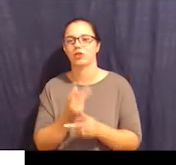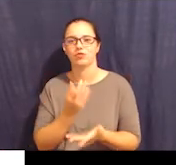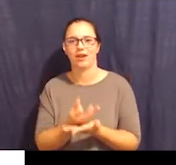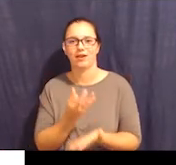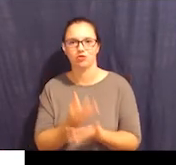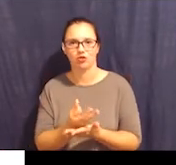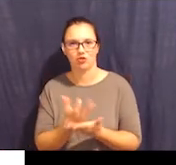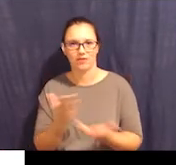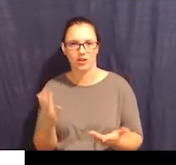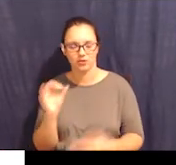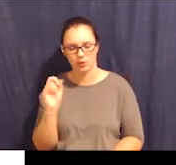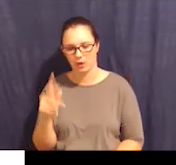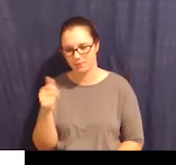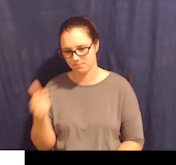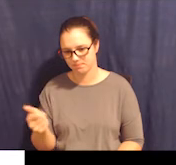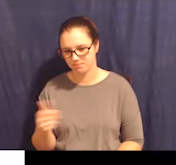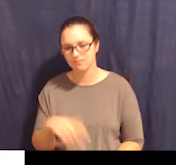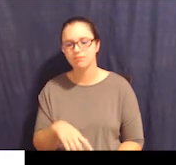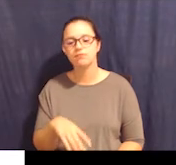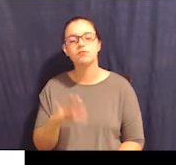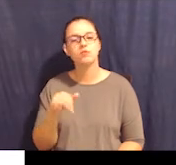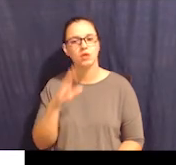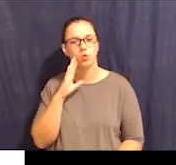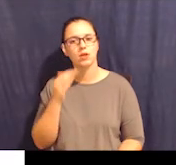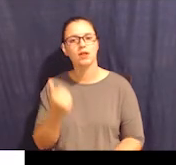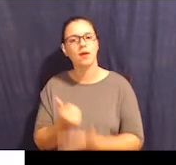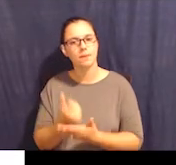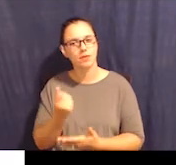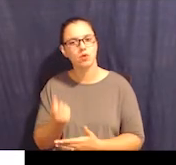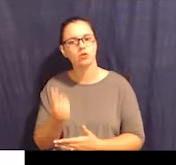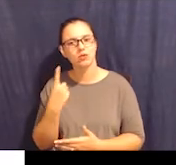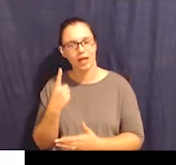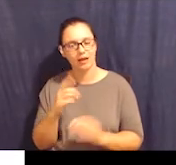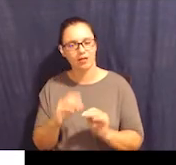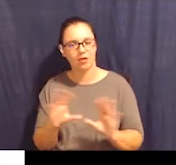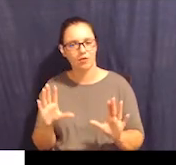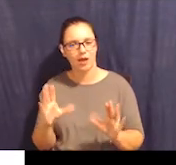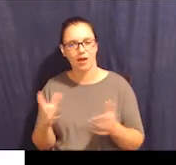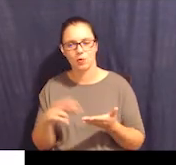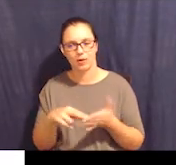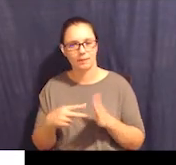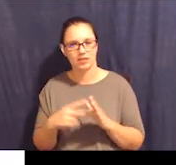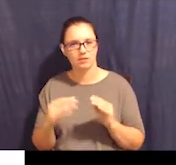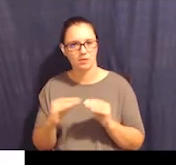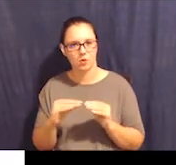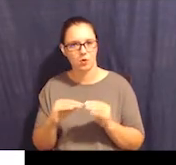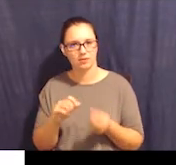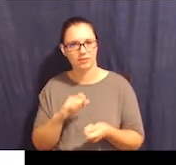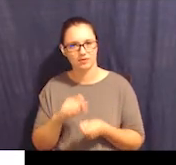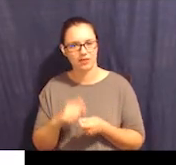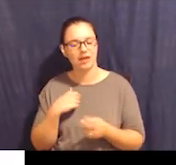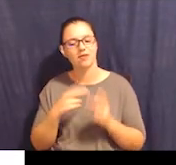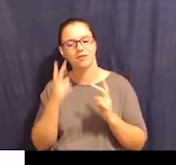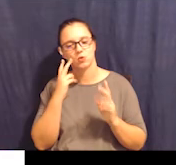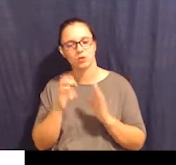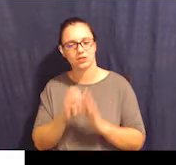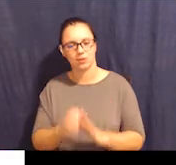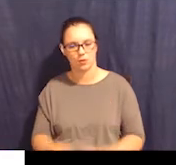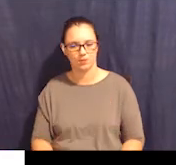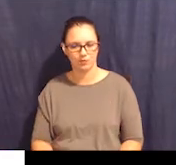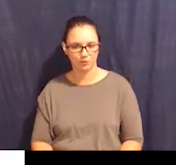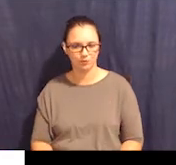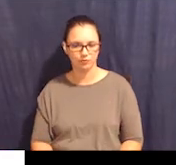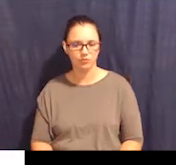understand and clarify what that means a little more to have a visual example of it. So on this slide, we have a few more options